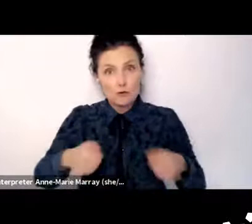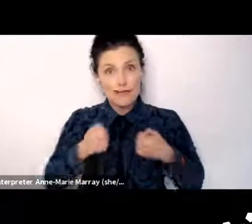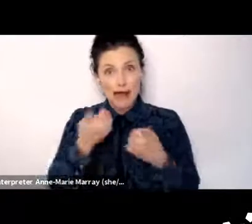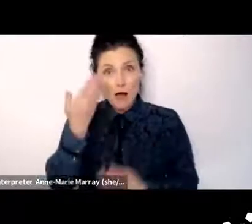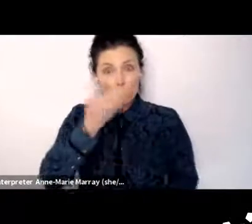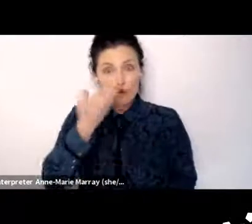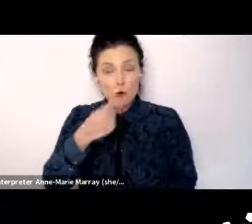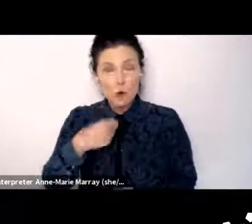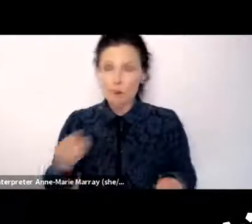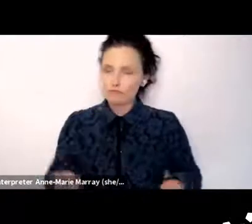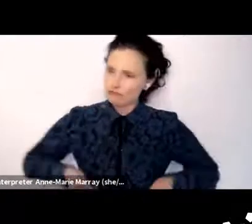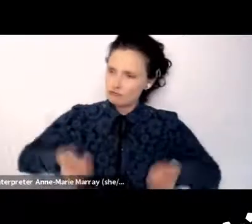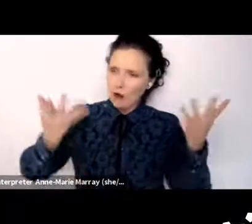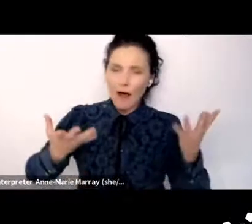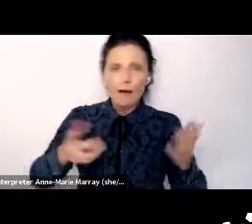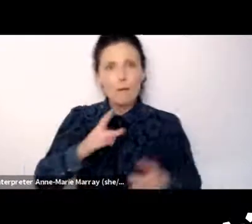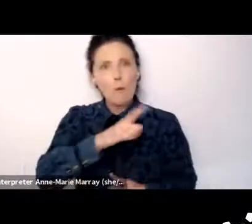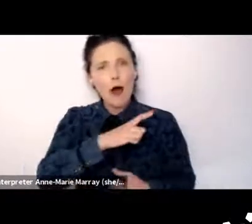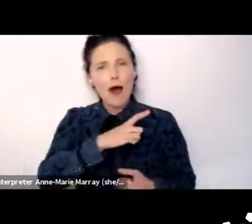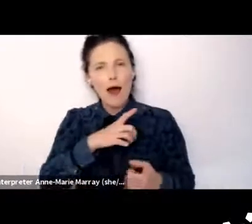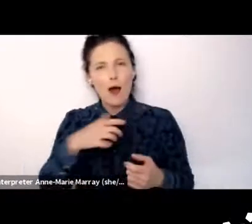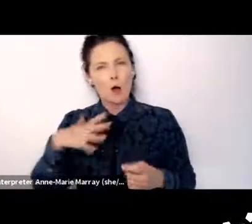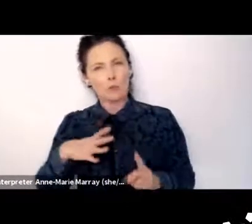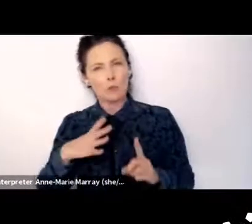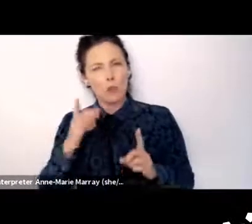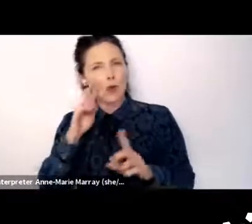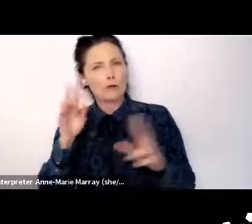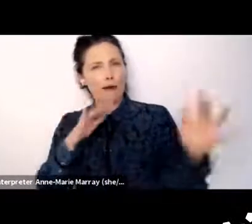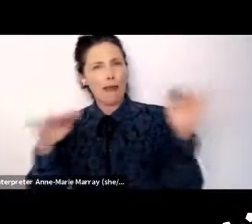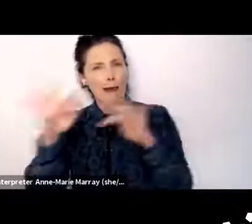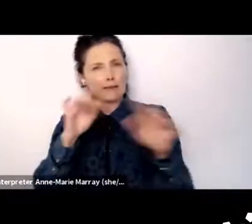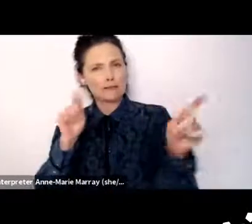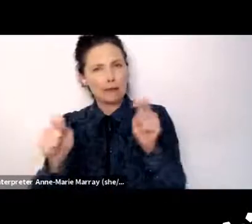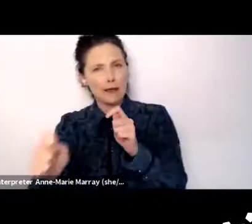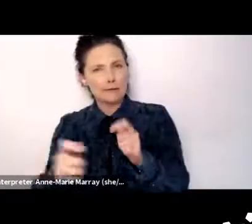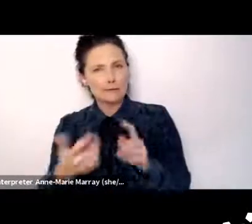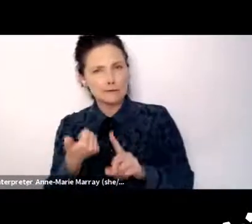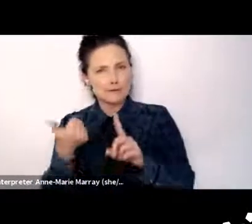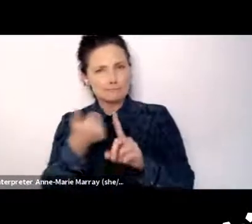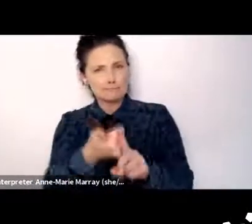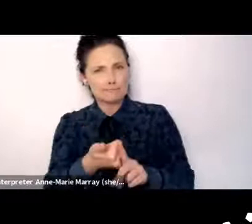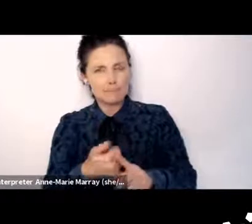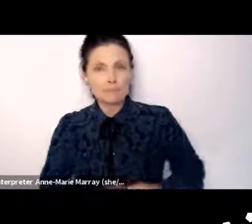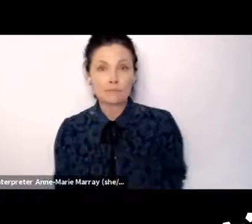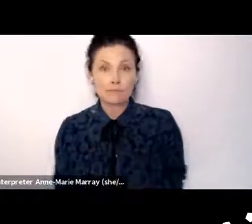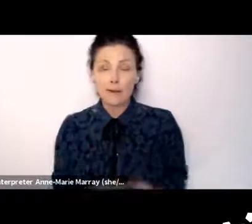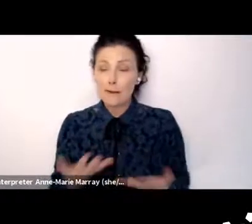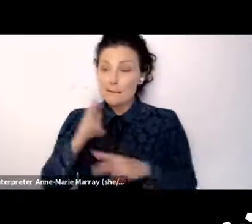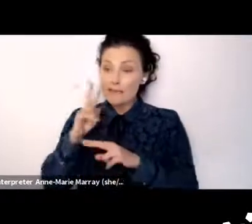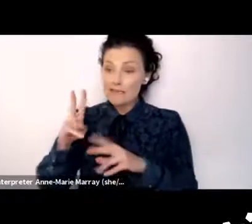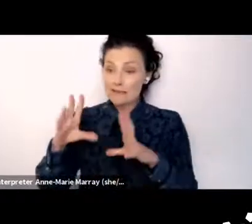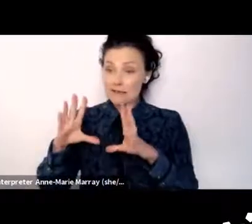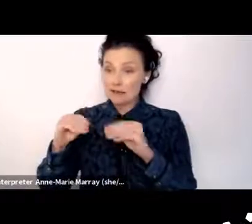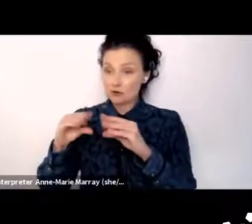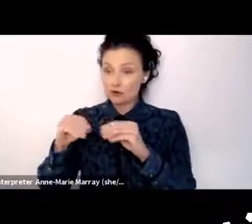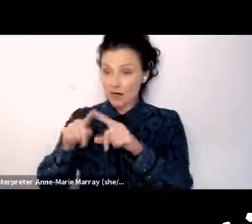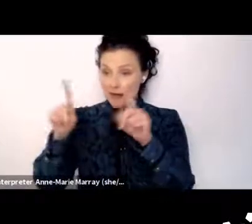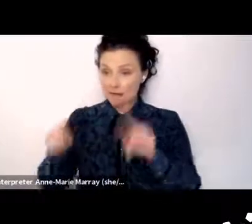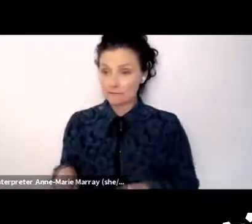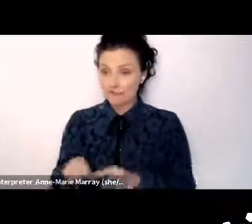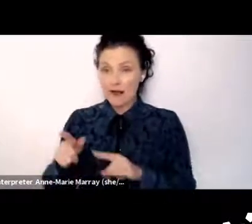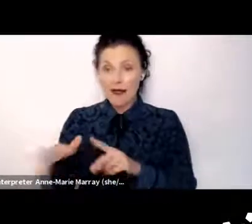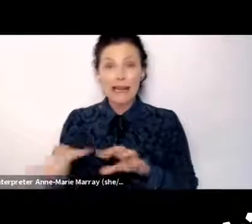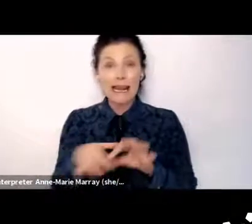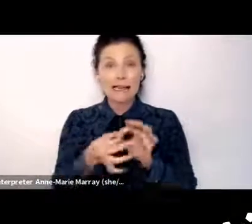much for that. I've just noticed that Jamie has posted in the chat the link to the Teach the